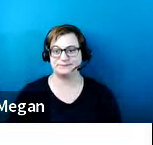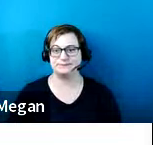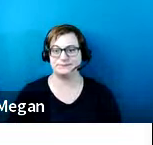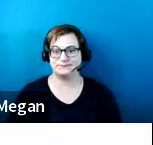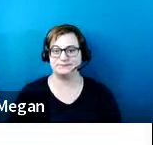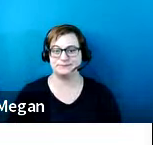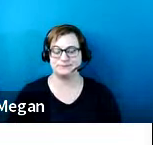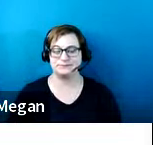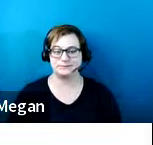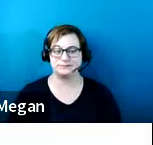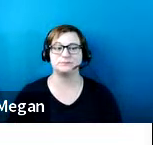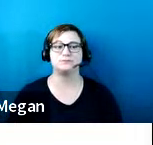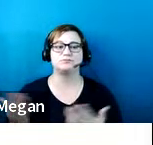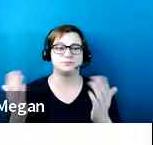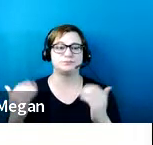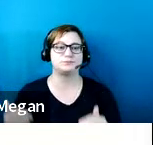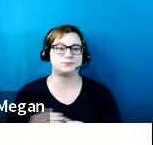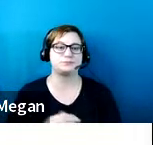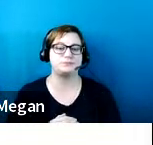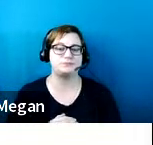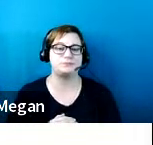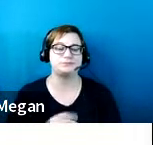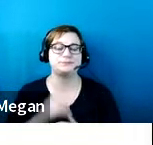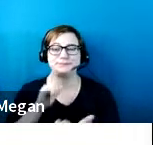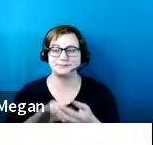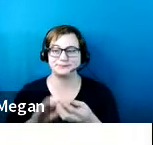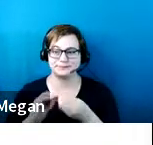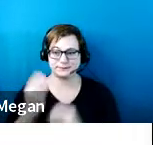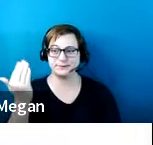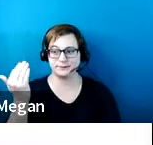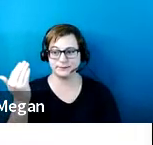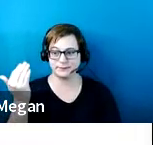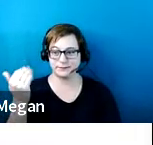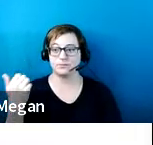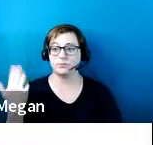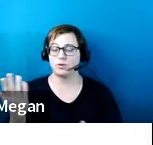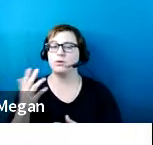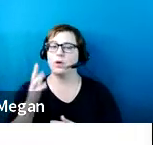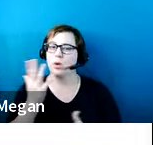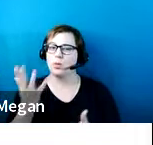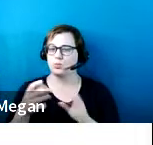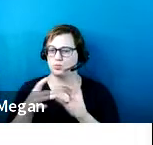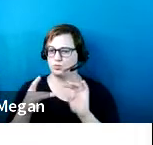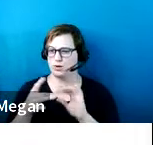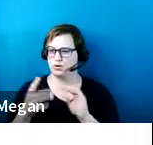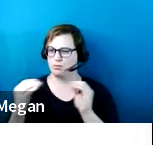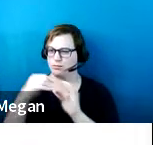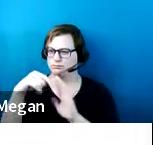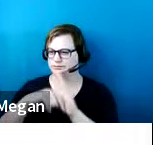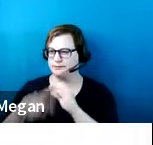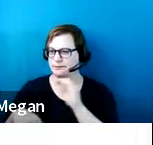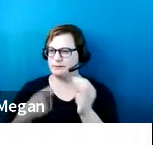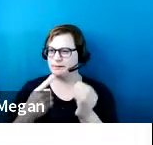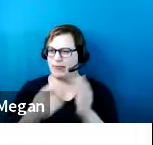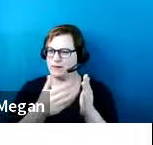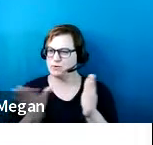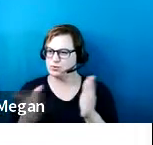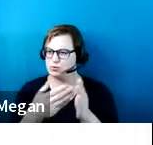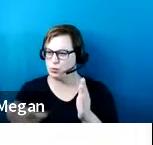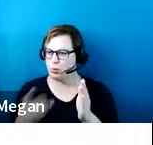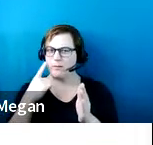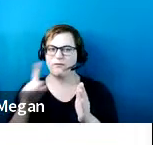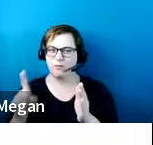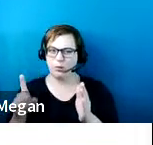Okay, so let's move on to the next slide, slide number 15. Okay, so I wanted to mention more about scoping and location of parking spaces,